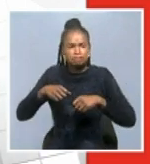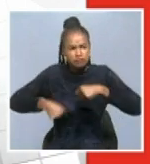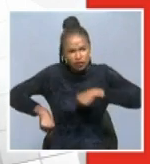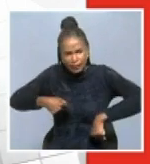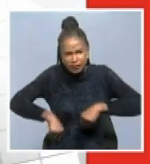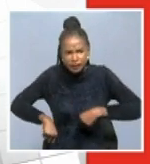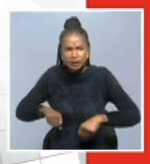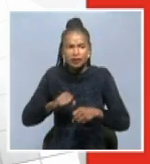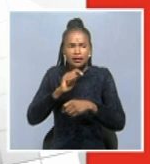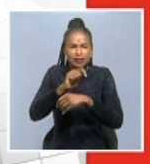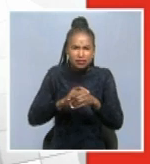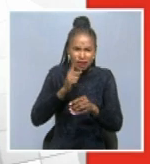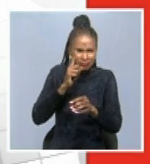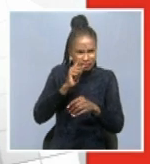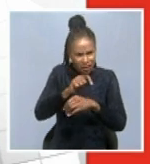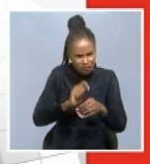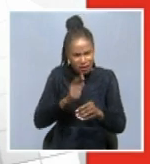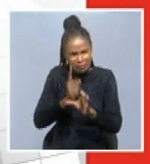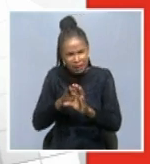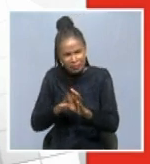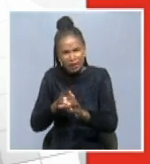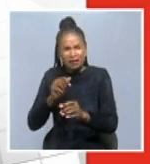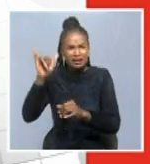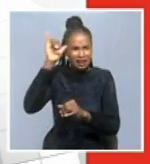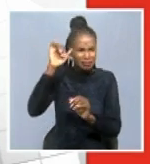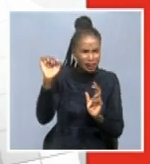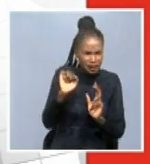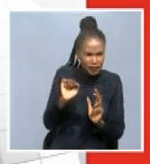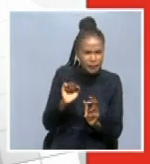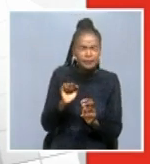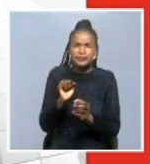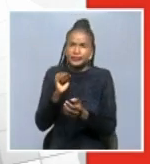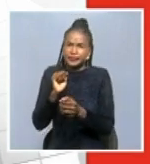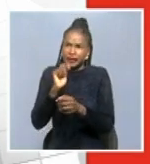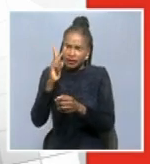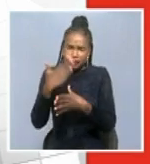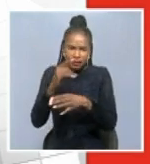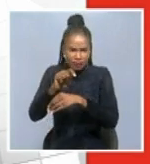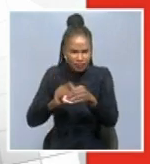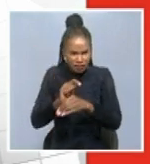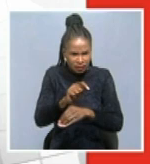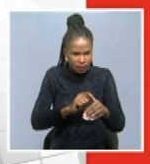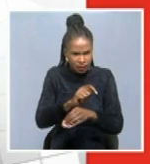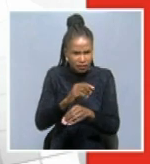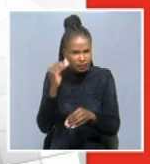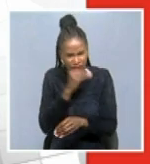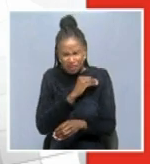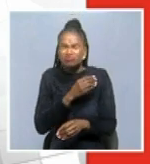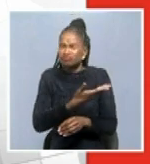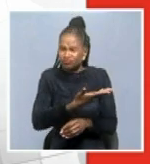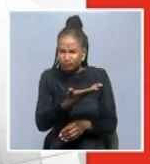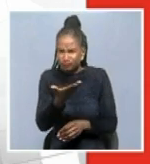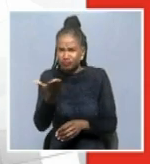supermarket workers, taxi drivers. So people that come into contact with a lot of people and